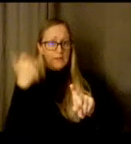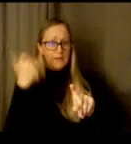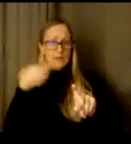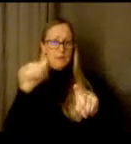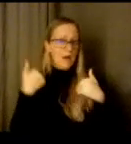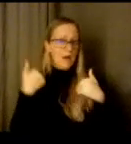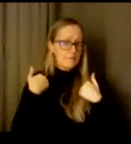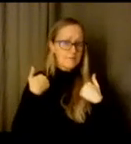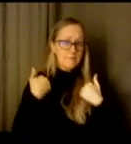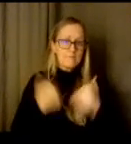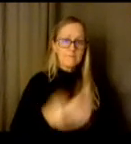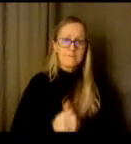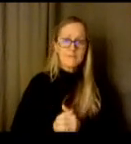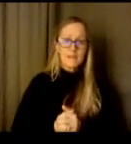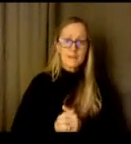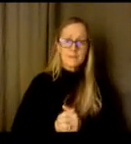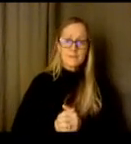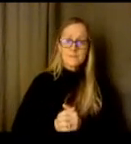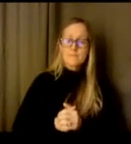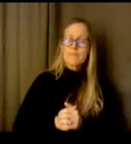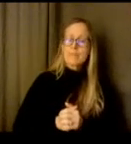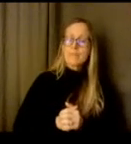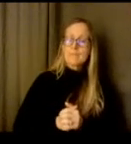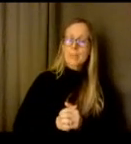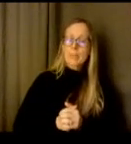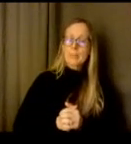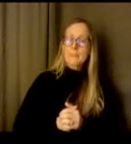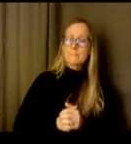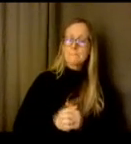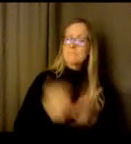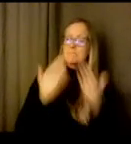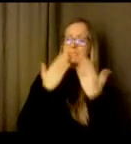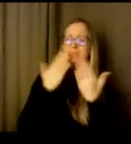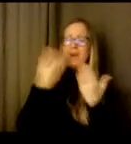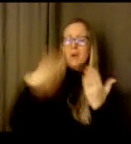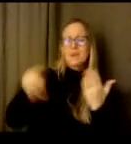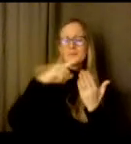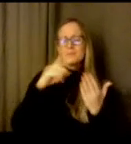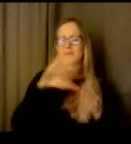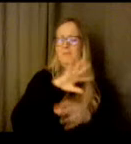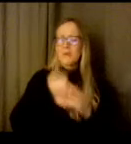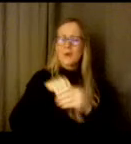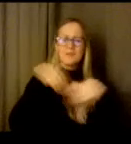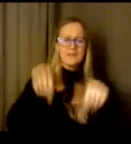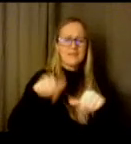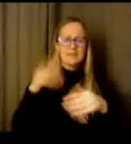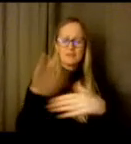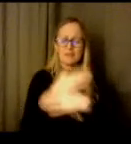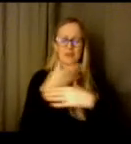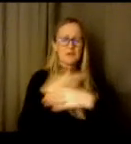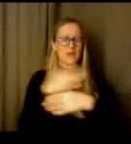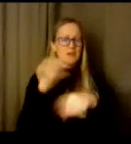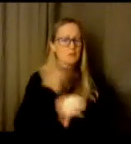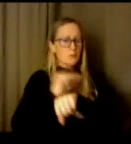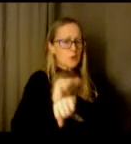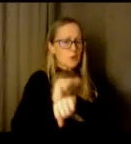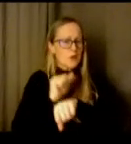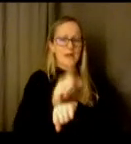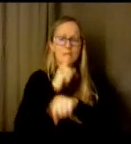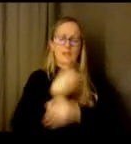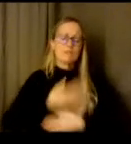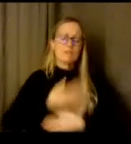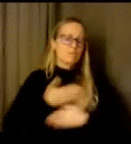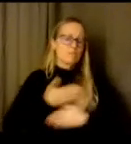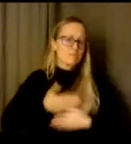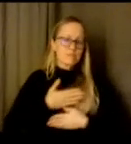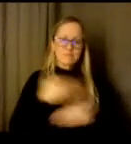thank you all for uh being a part of this and sharing the good work i just i really appreciate um everything